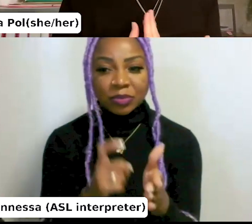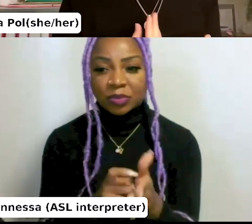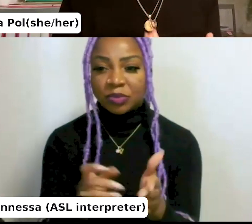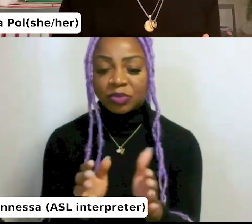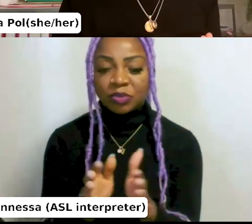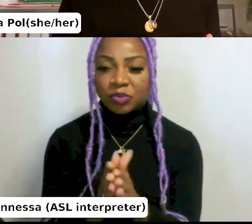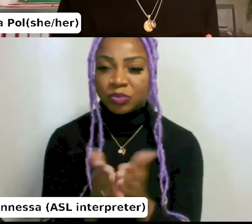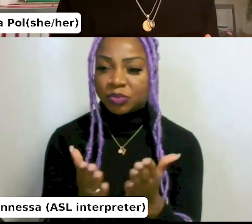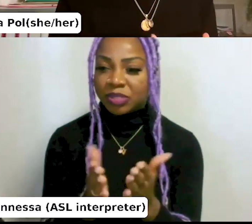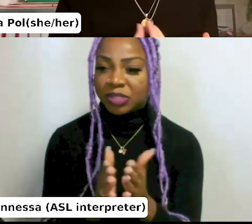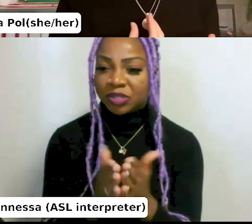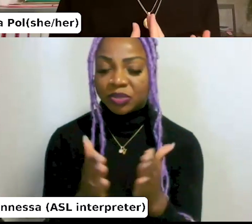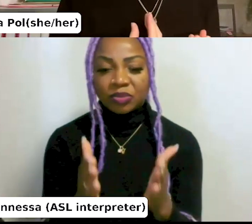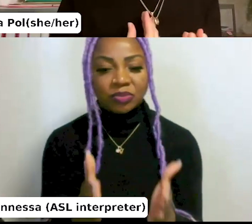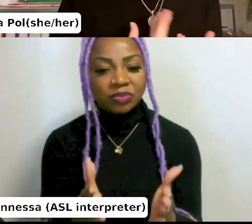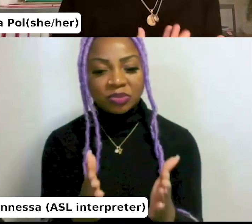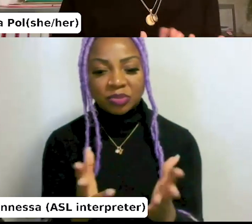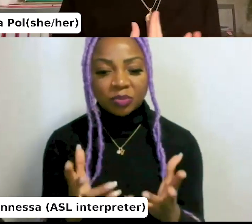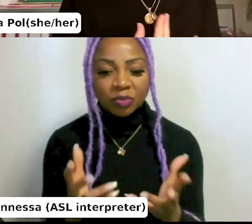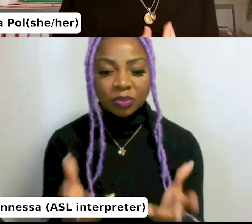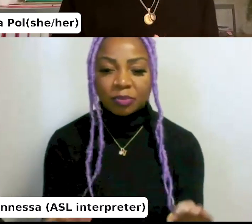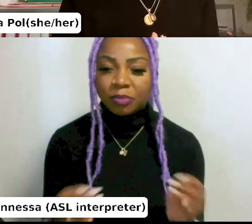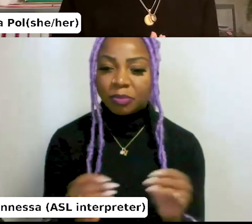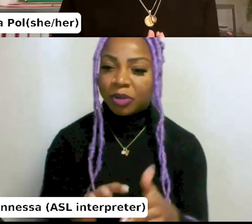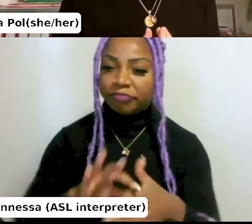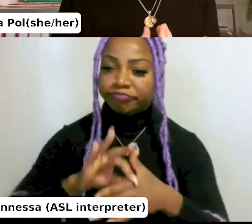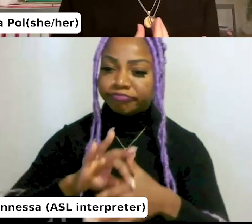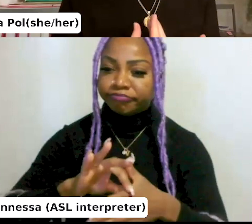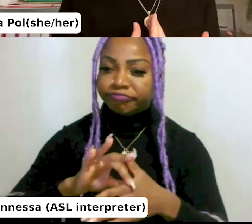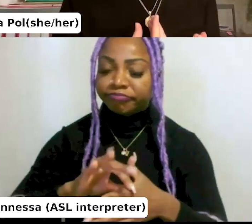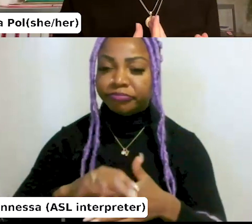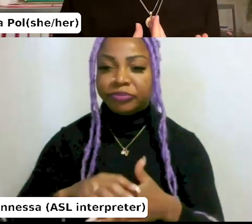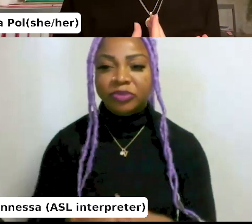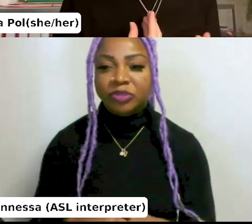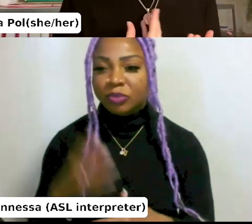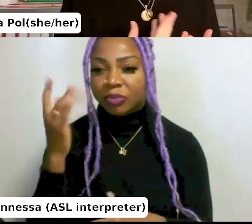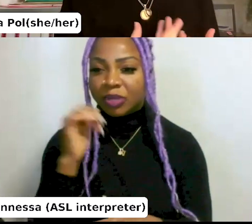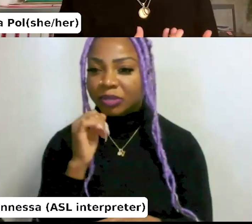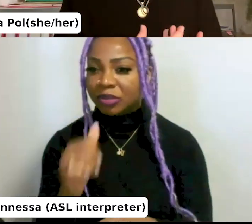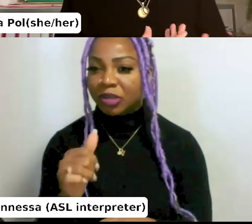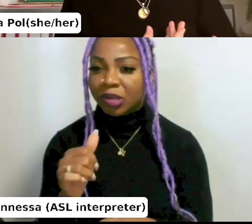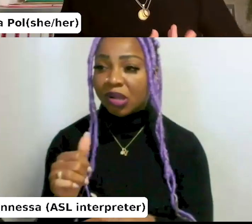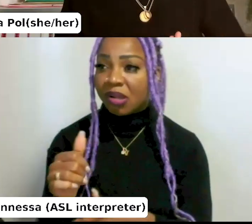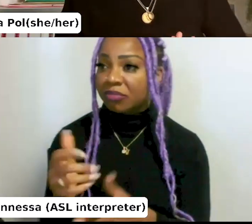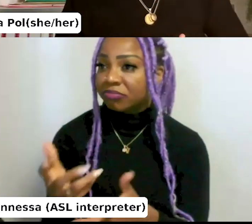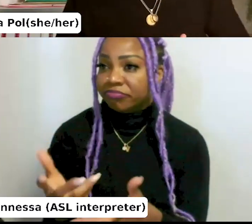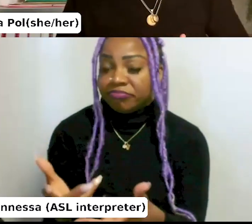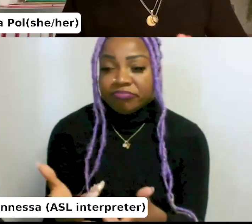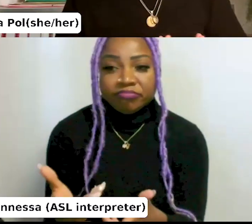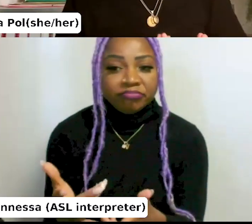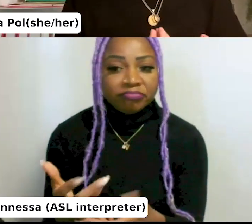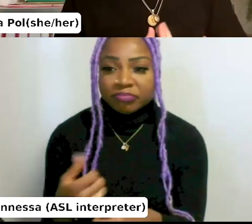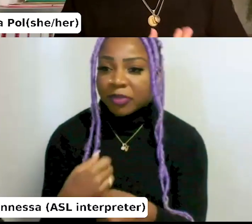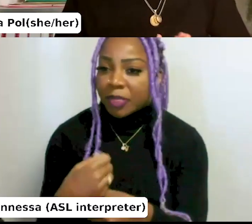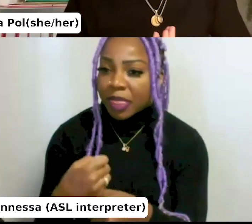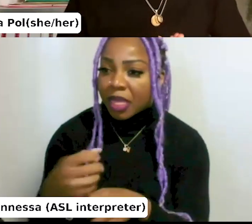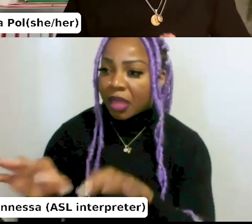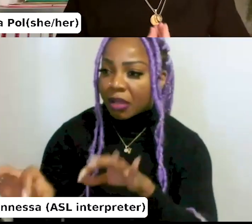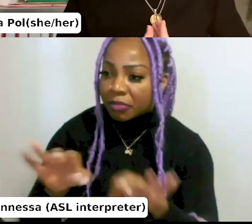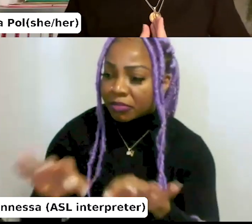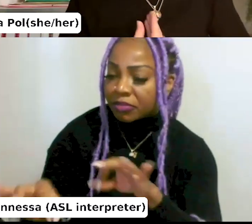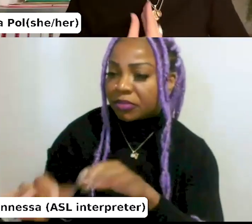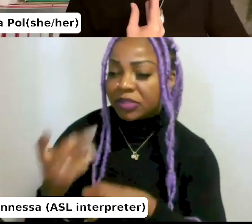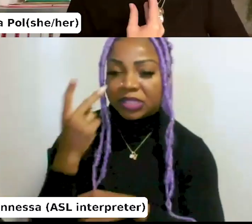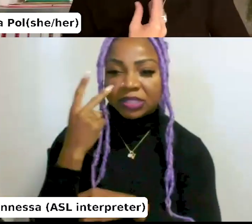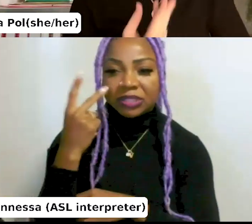more content themselves and why not as publishers, um, try and curate that a little bit and see what can